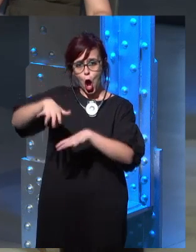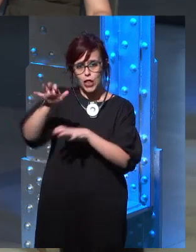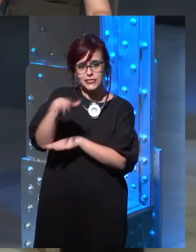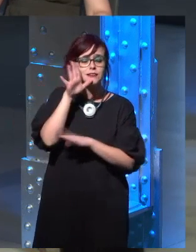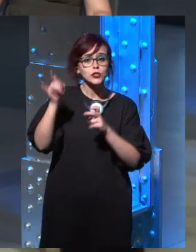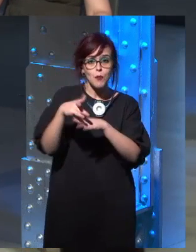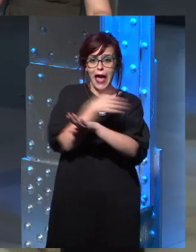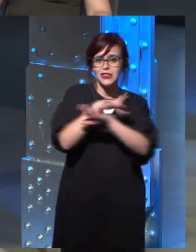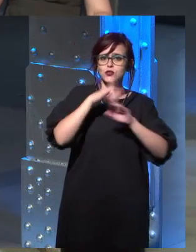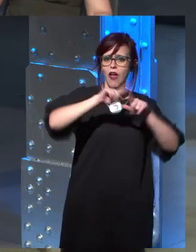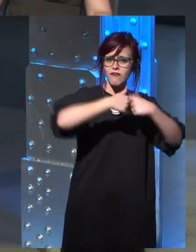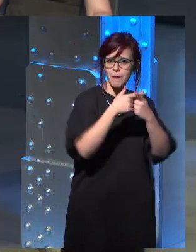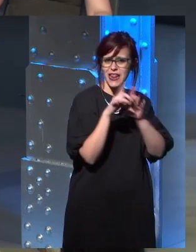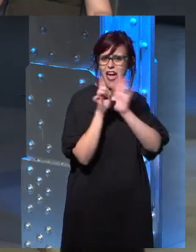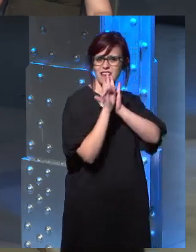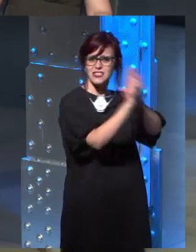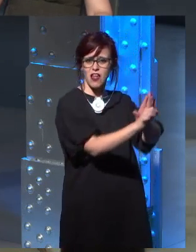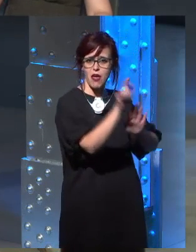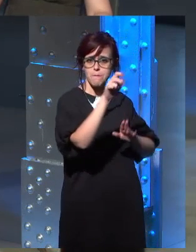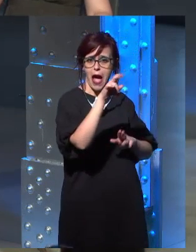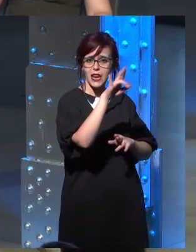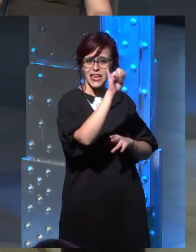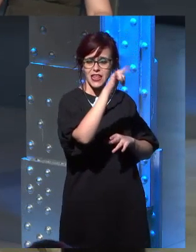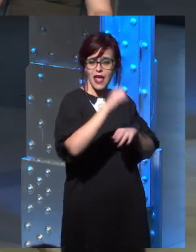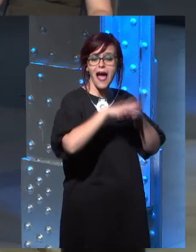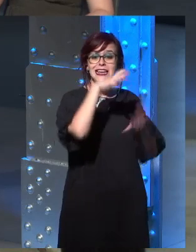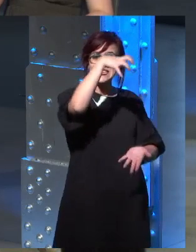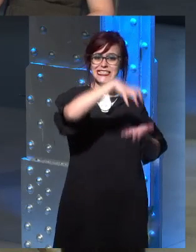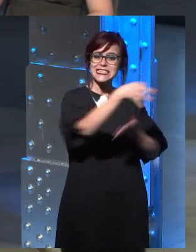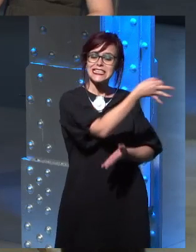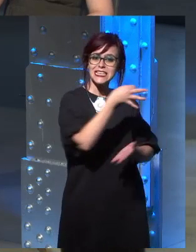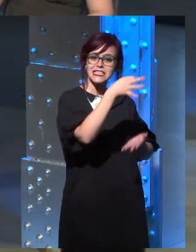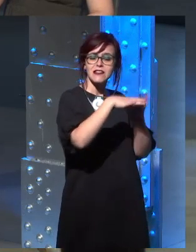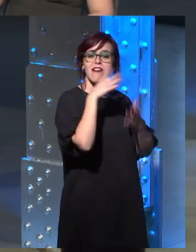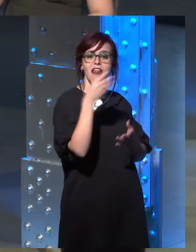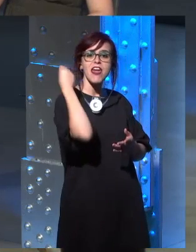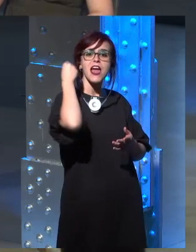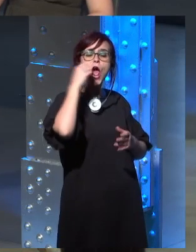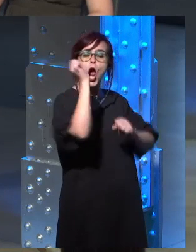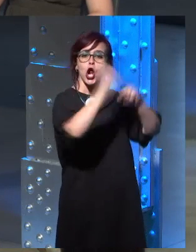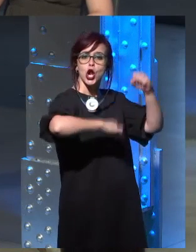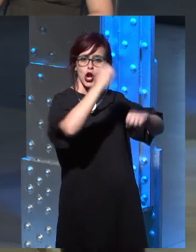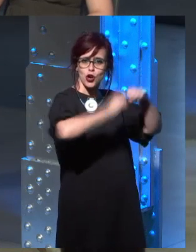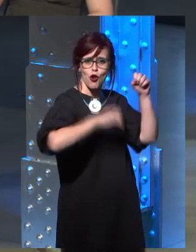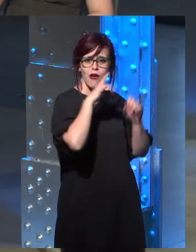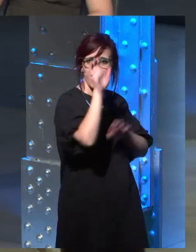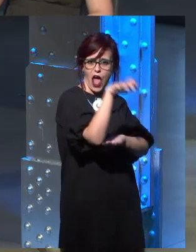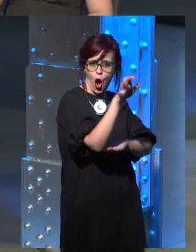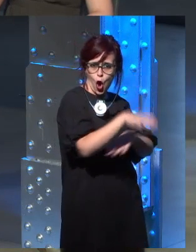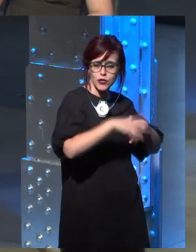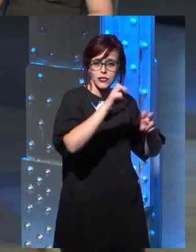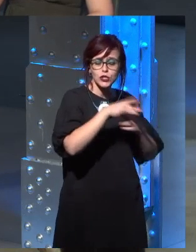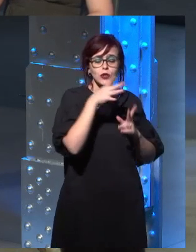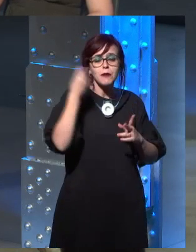Can you hear us? No? Well, Arant is basically reading a script